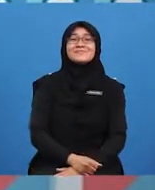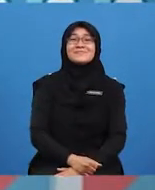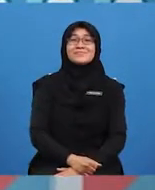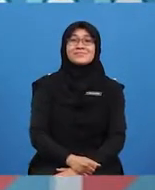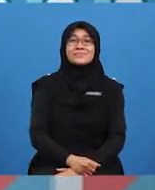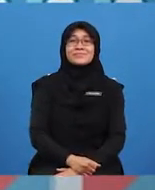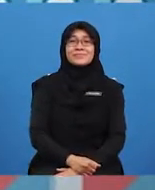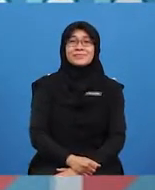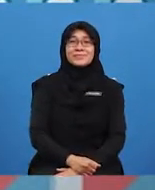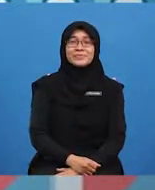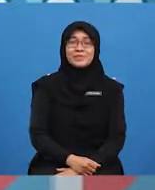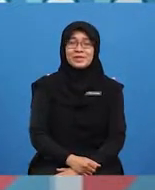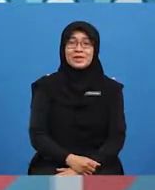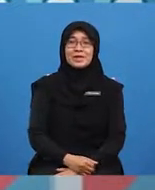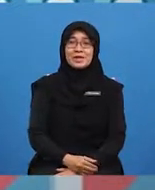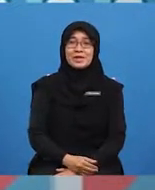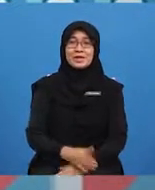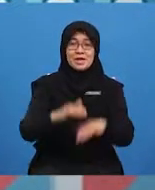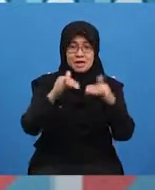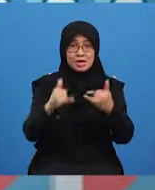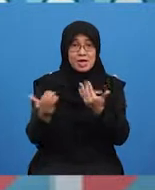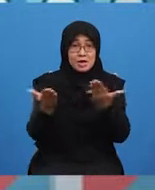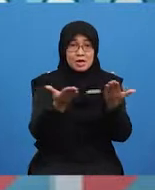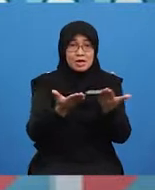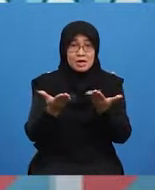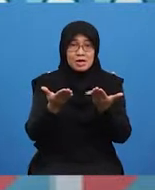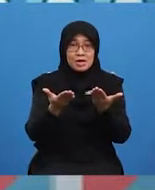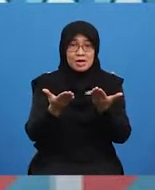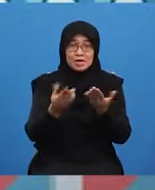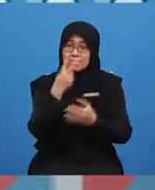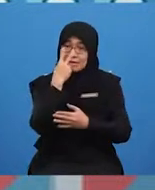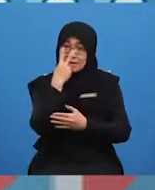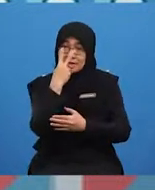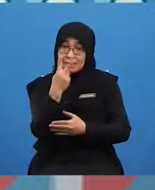We are finally here. Let's get some things from the shopping list.